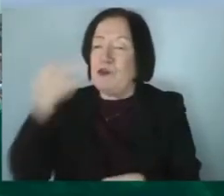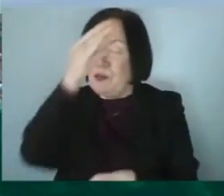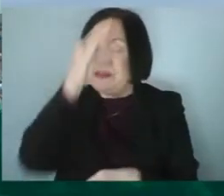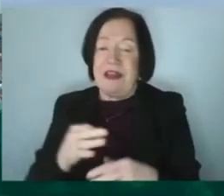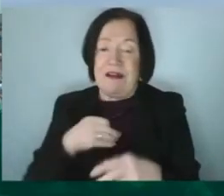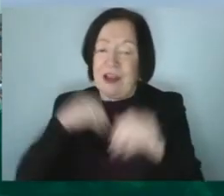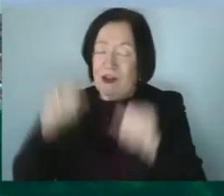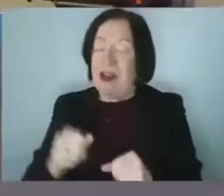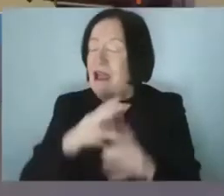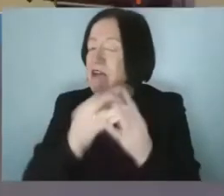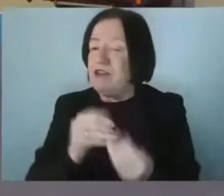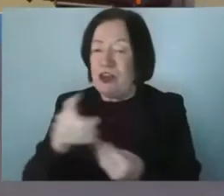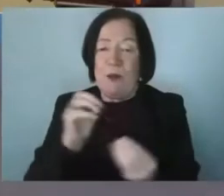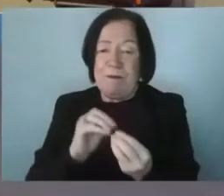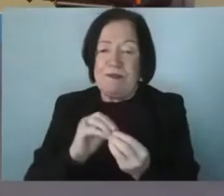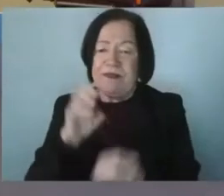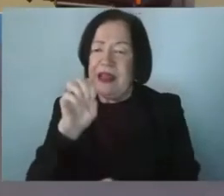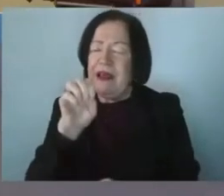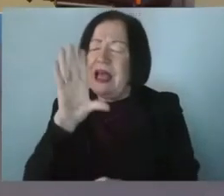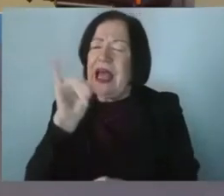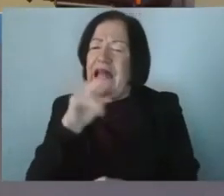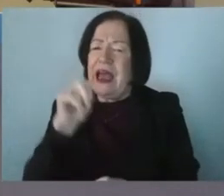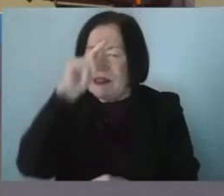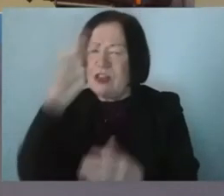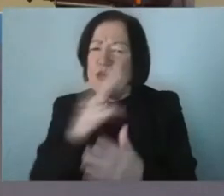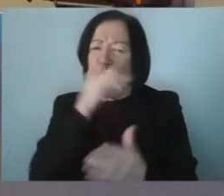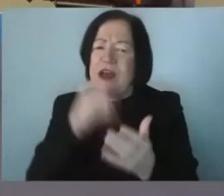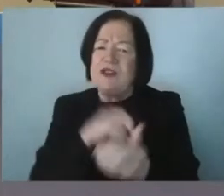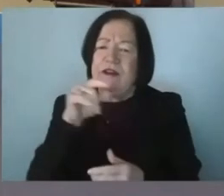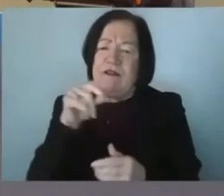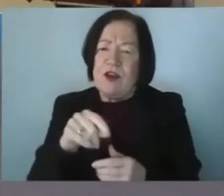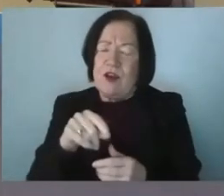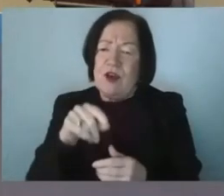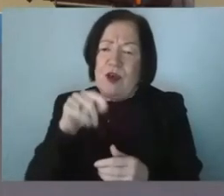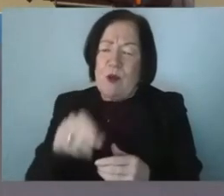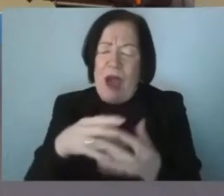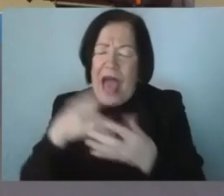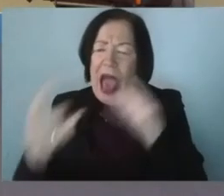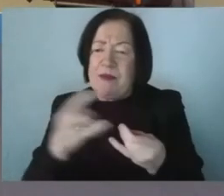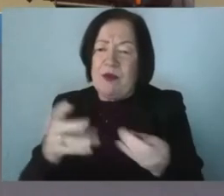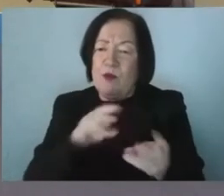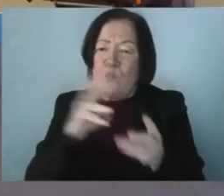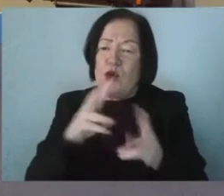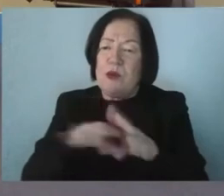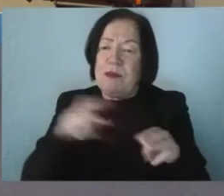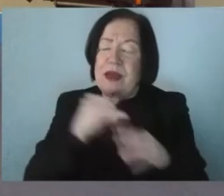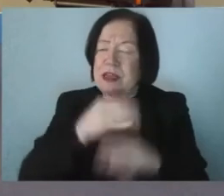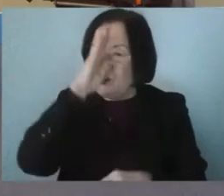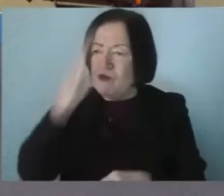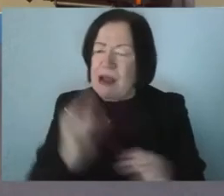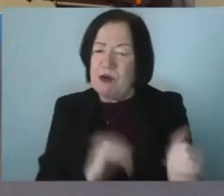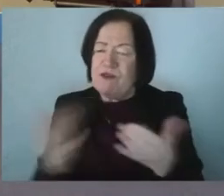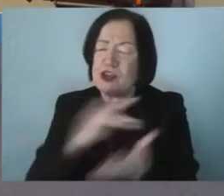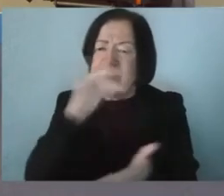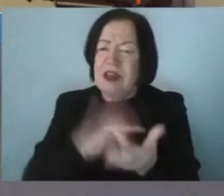elaine i think the question for you was the aftermath of working with the people in direct provision centers what have you